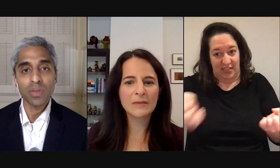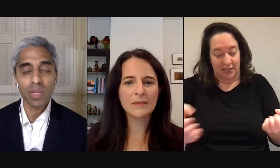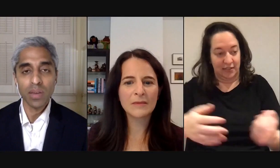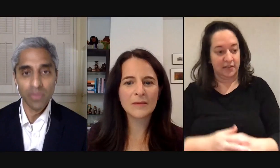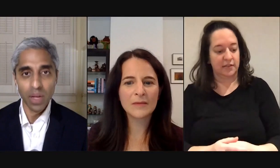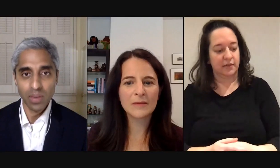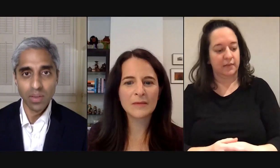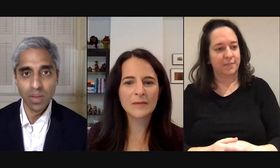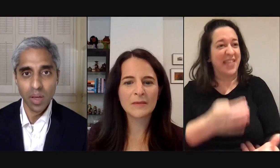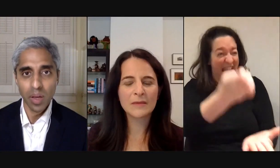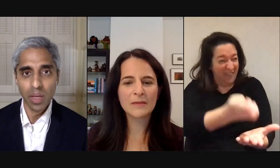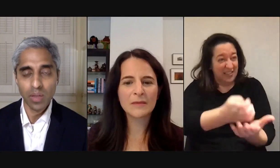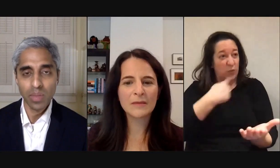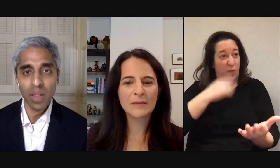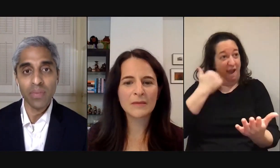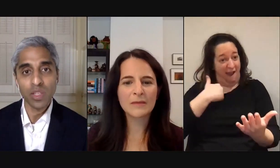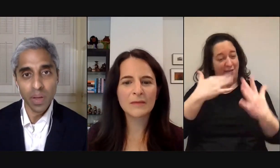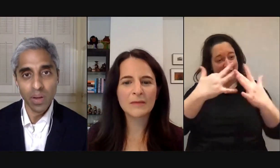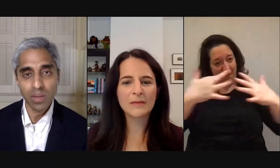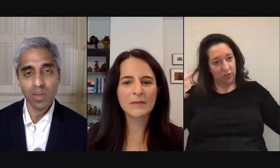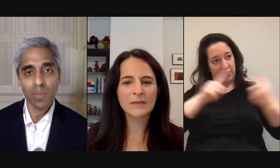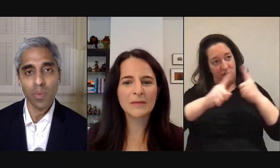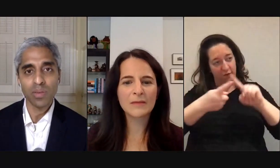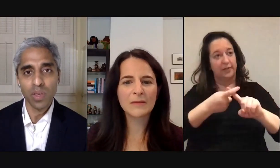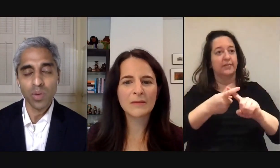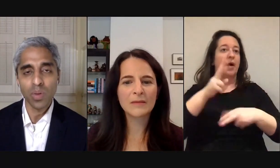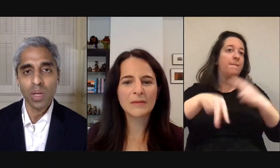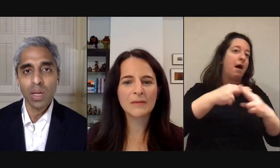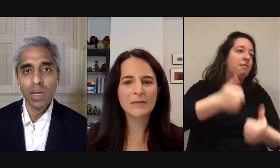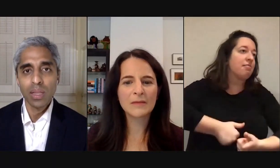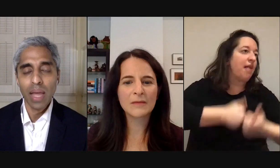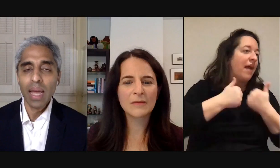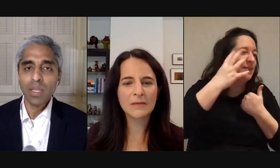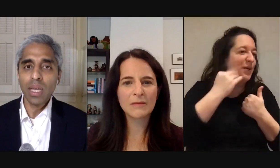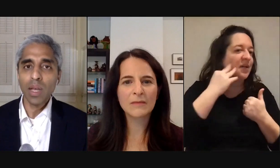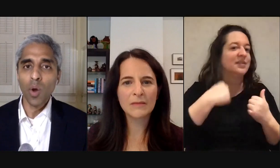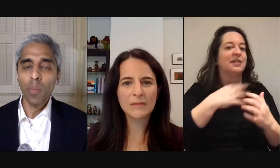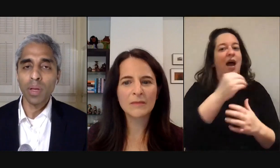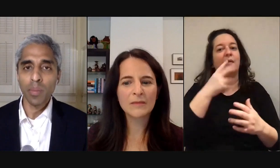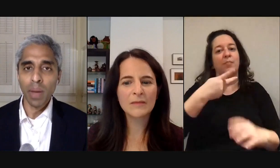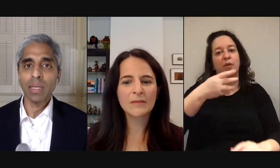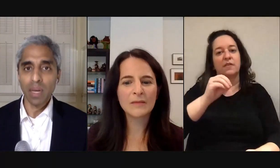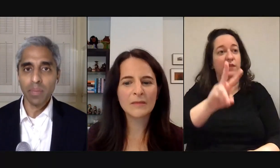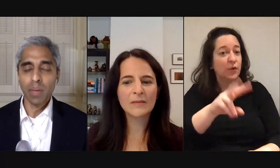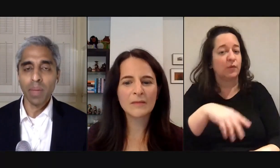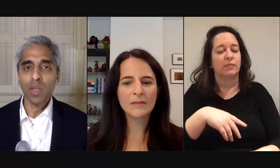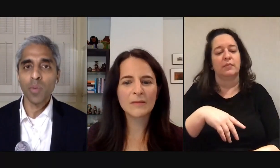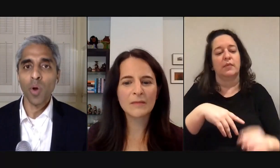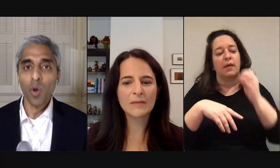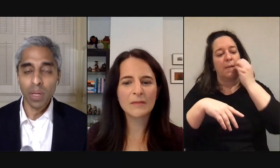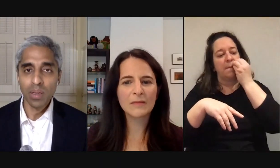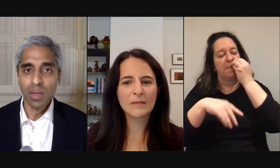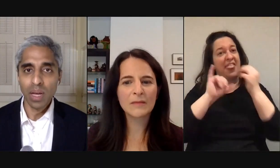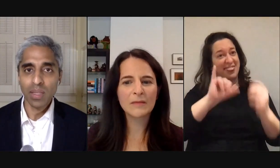a diversity of friends uh in terms of life experiences and points of view that actually can open your mind up and